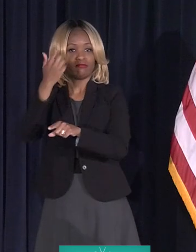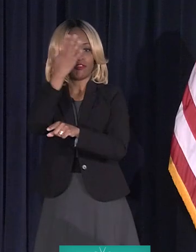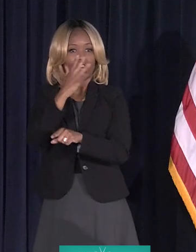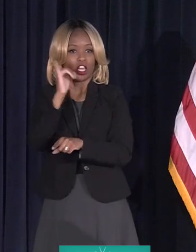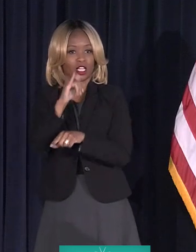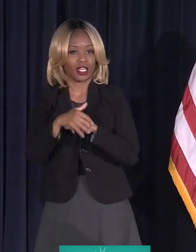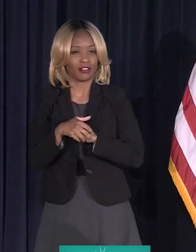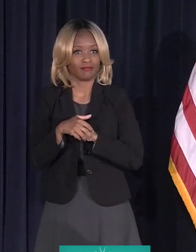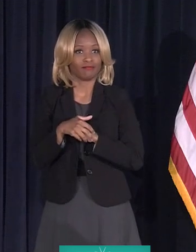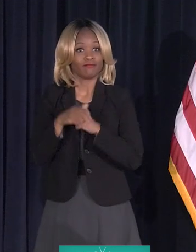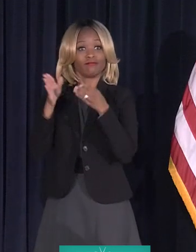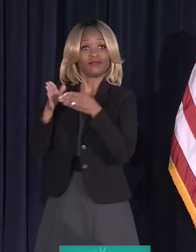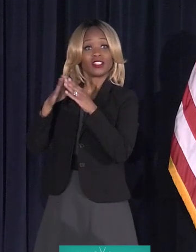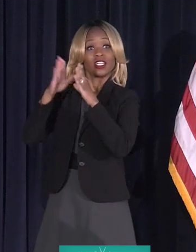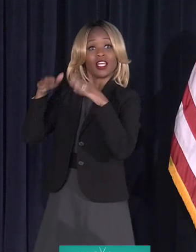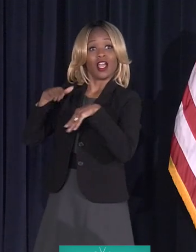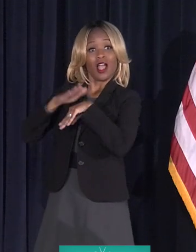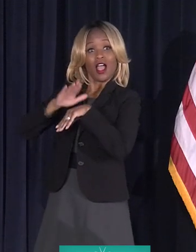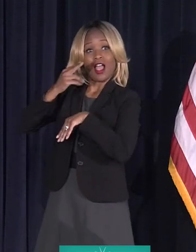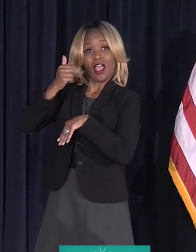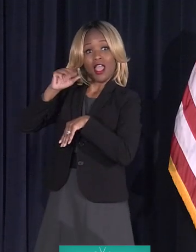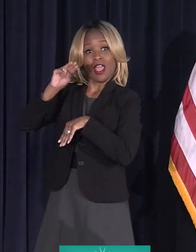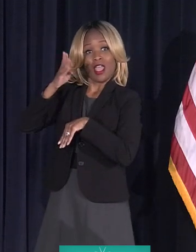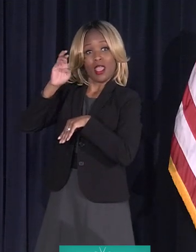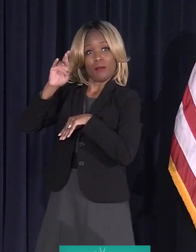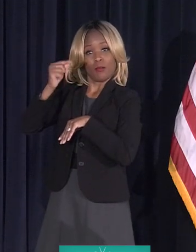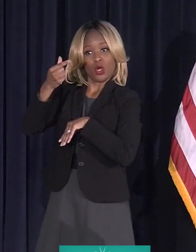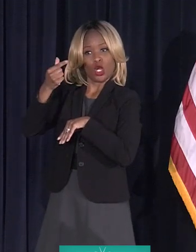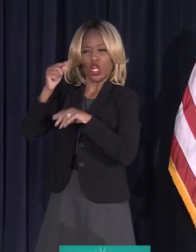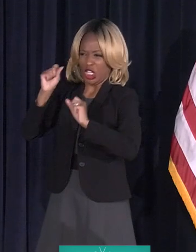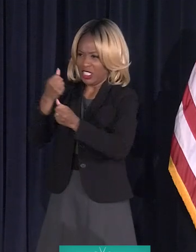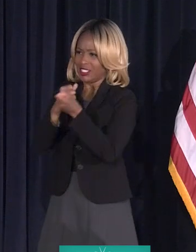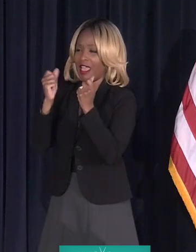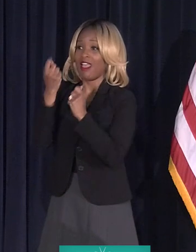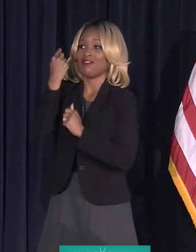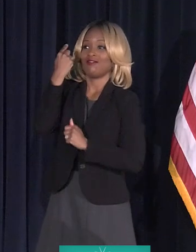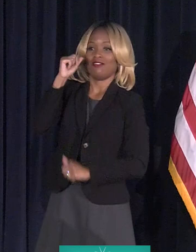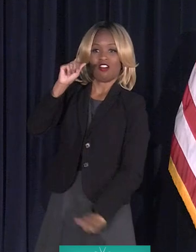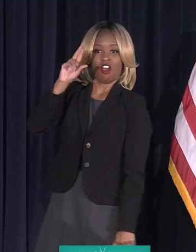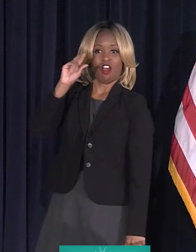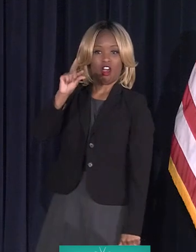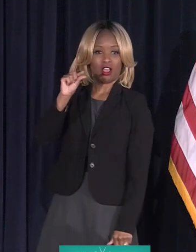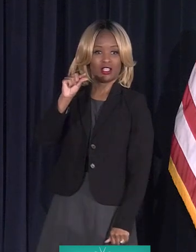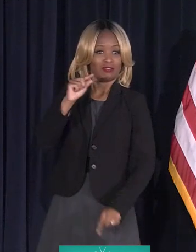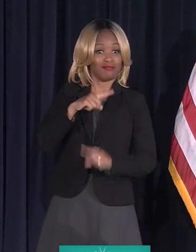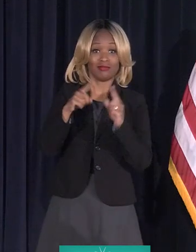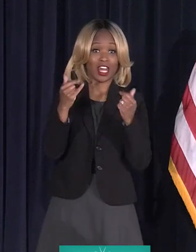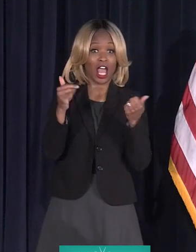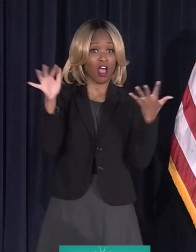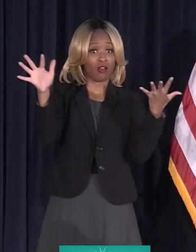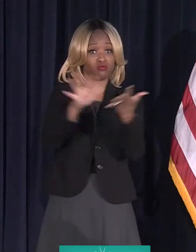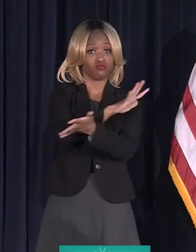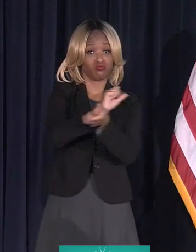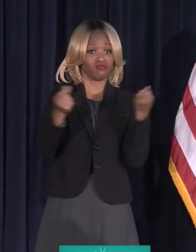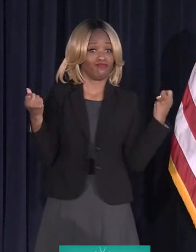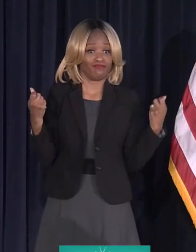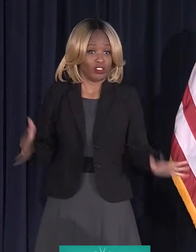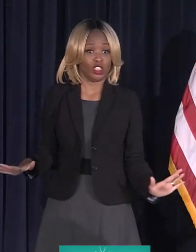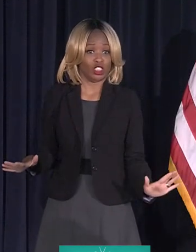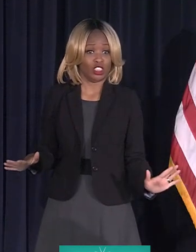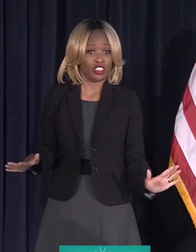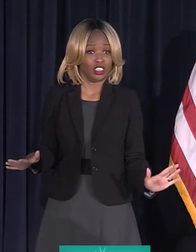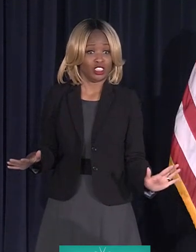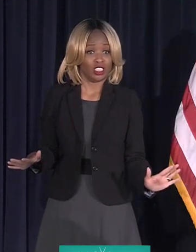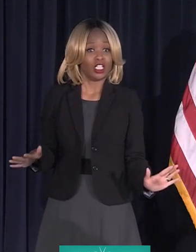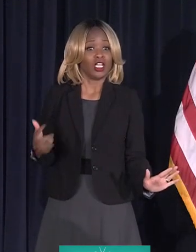This house on Hamburg could have been saved last August. Now it's gone. We're going to step in